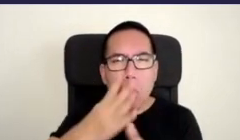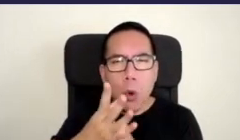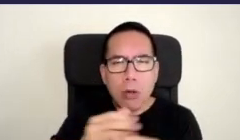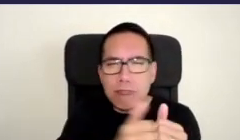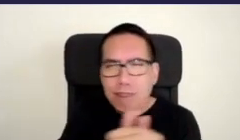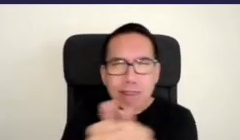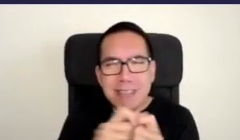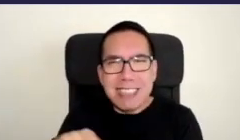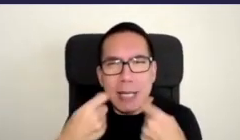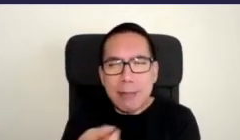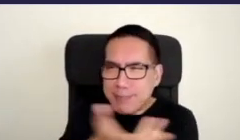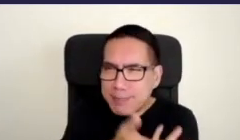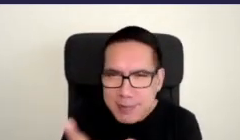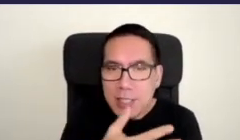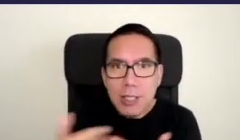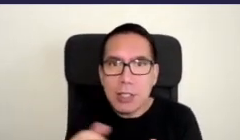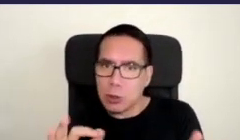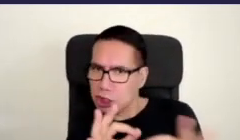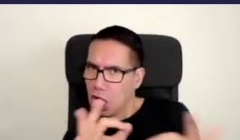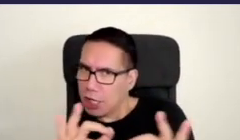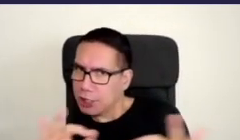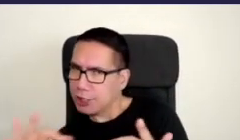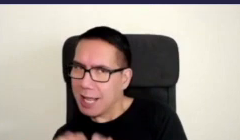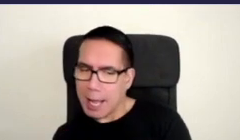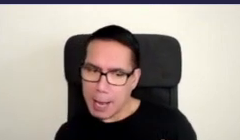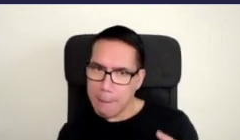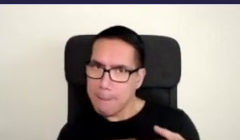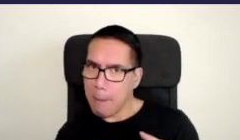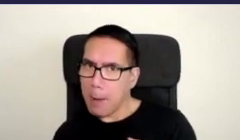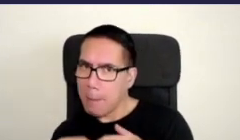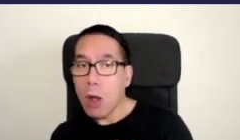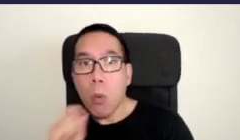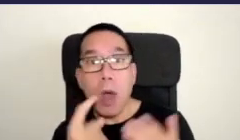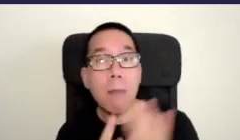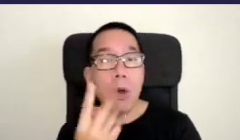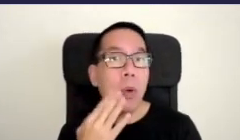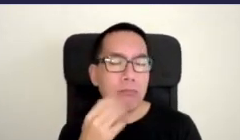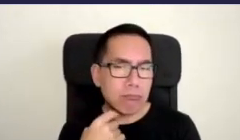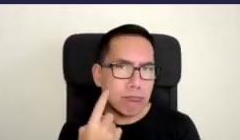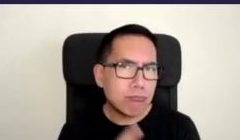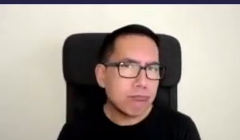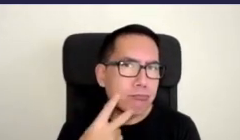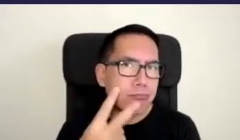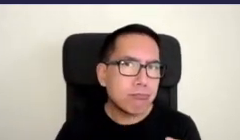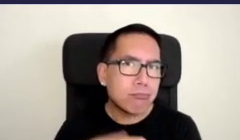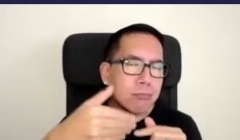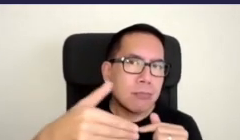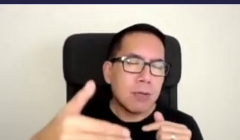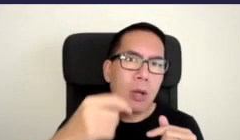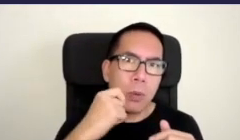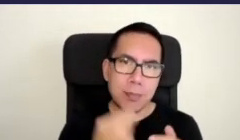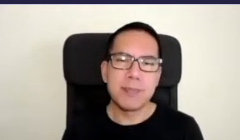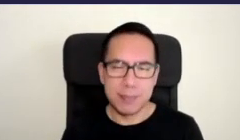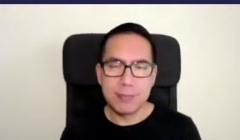design and setup going and we're looking to do this in the next couple of years this is going to be community